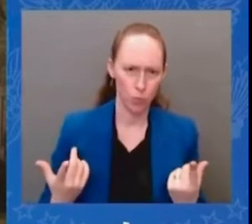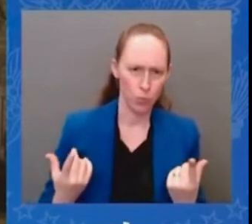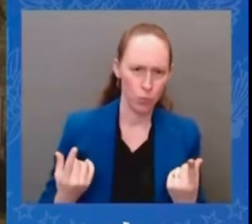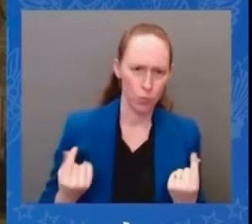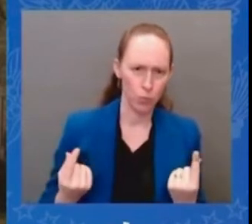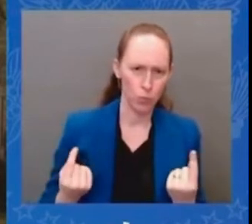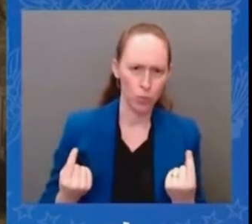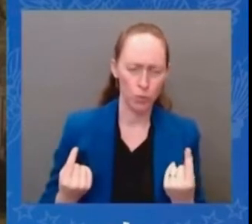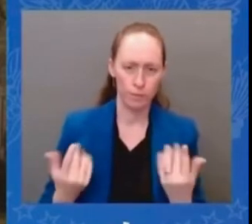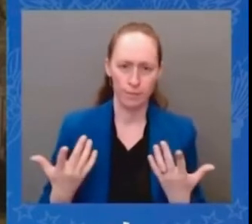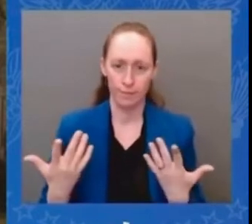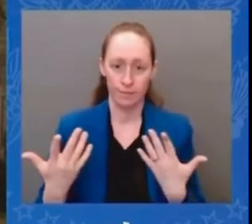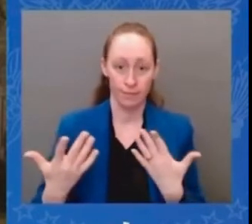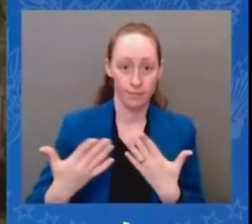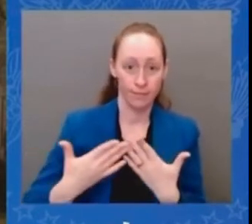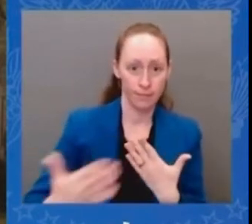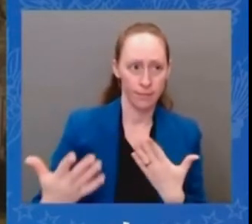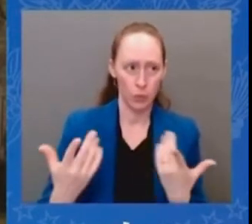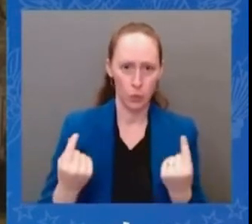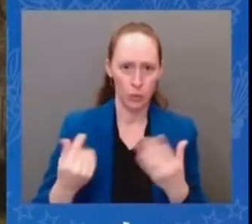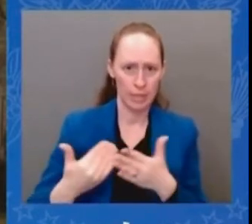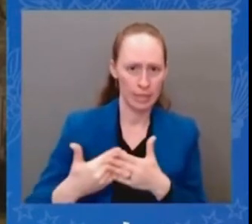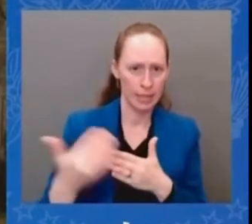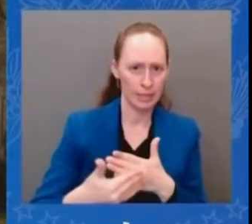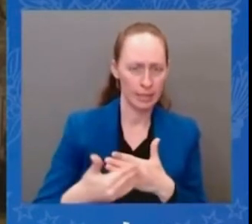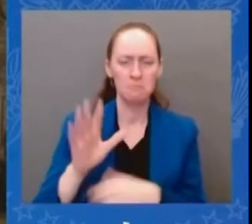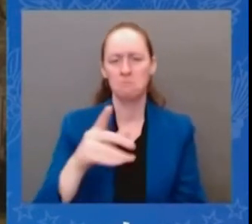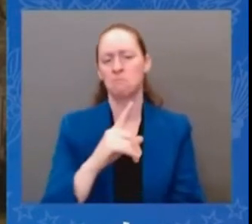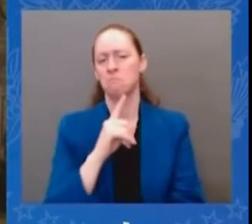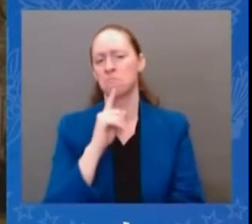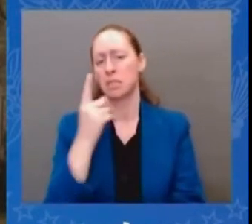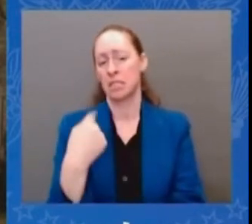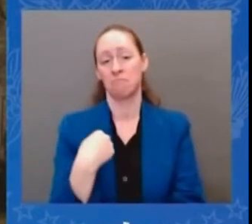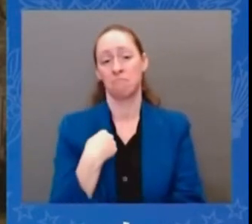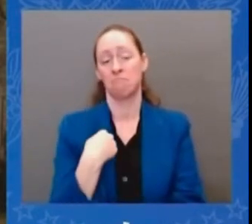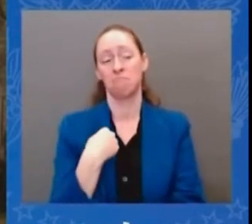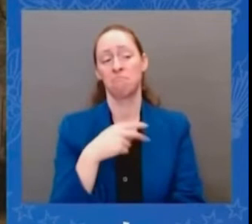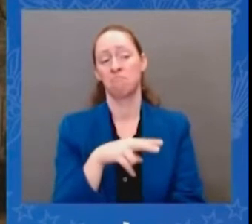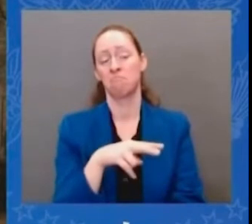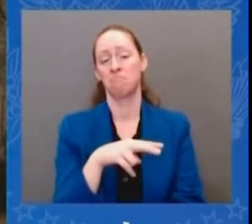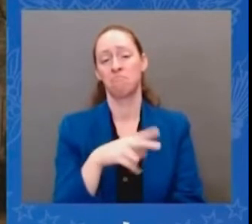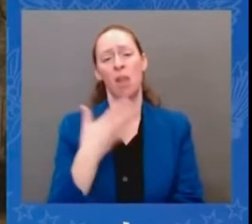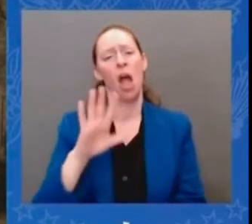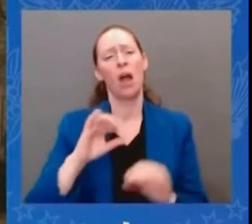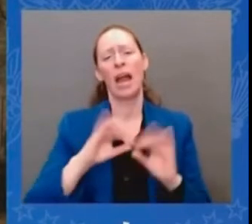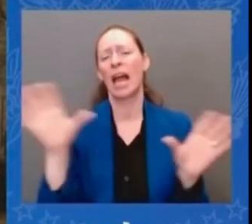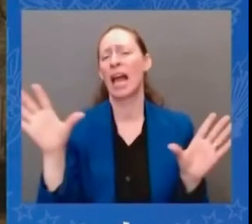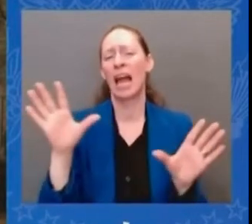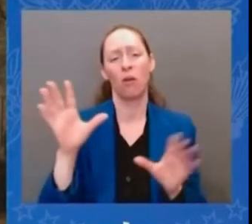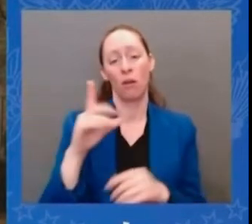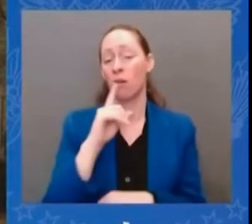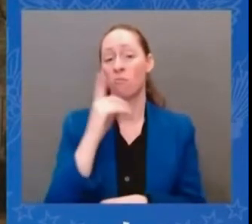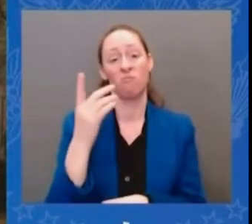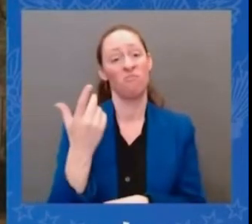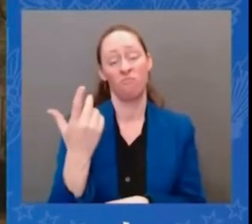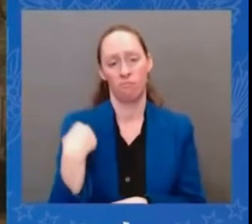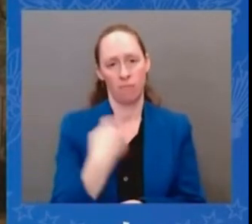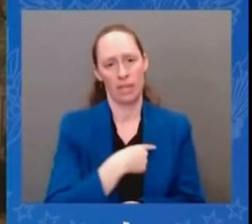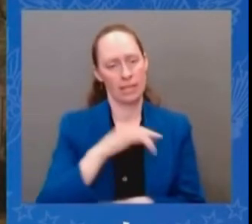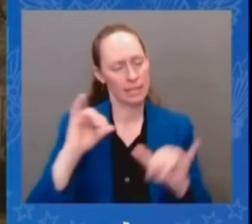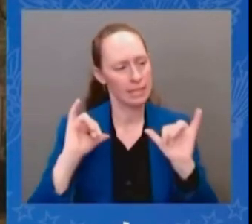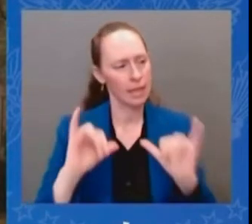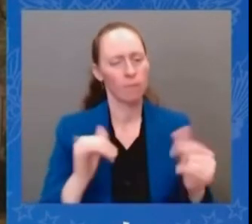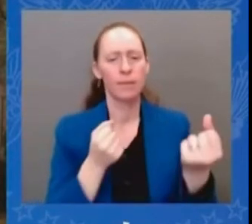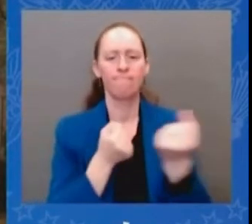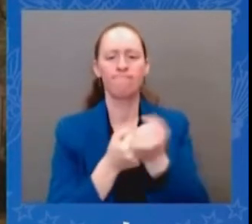that we're going to continue to provide the capability for the ukrainian people to defend themselves and we are not